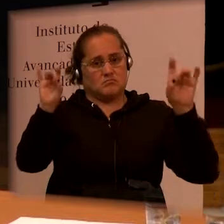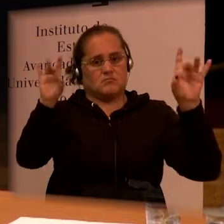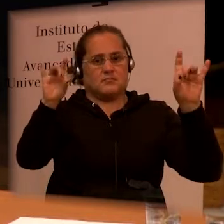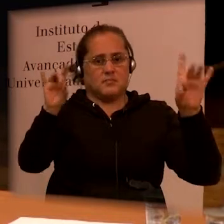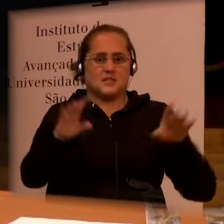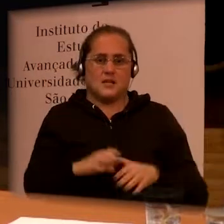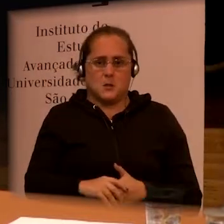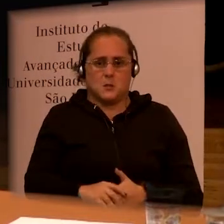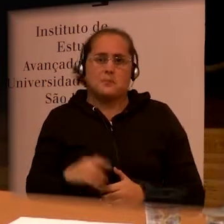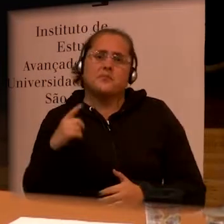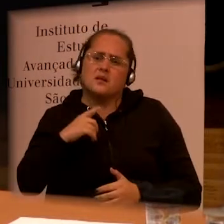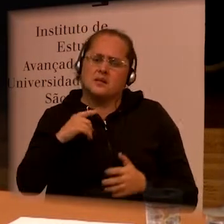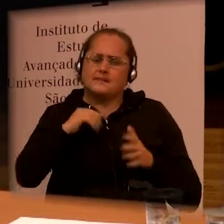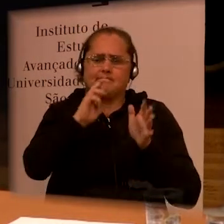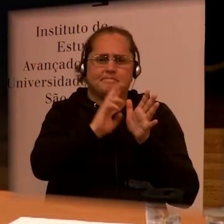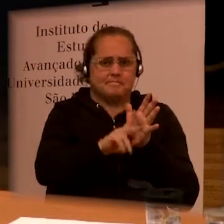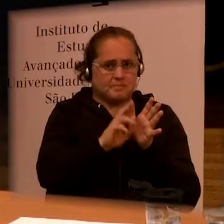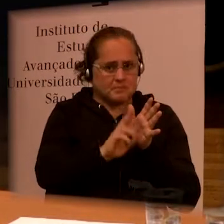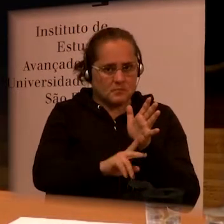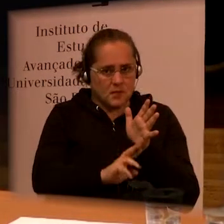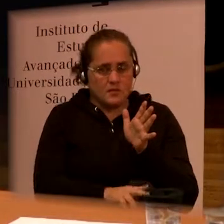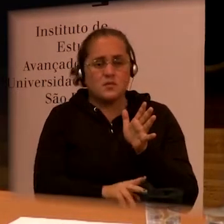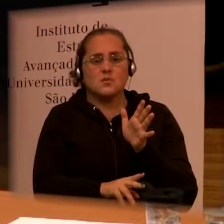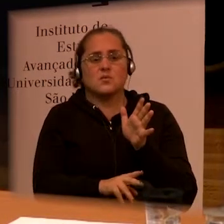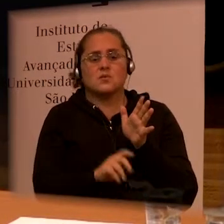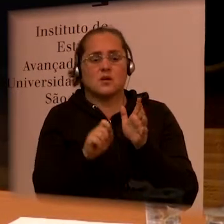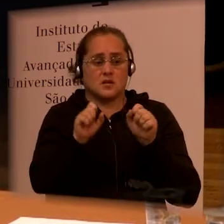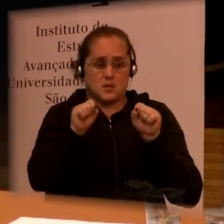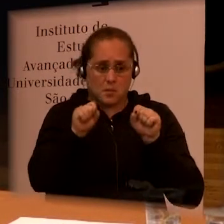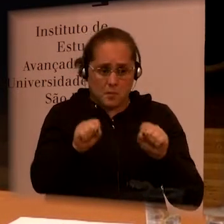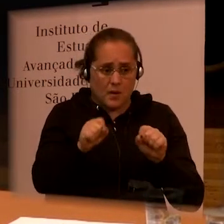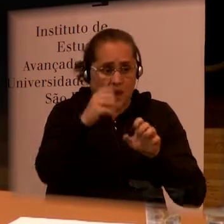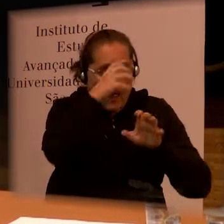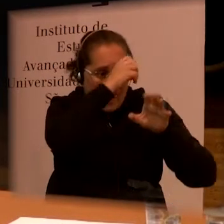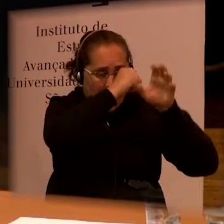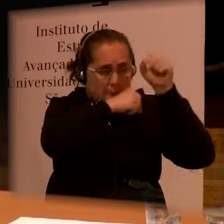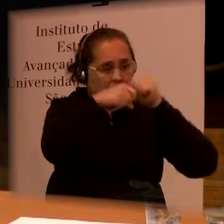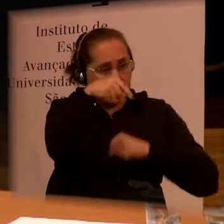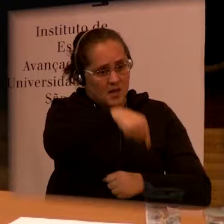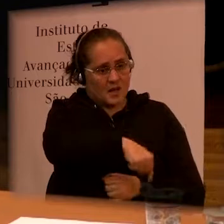can learn from Brazil but definitely in other low and low income settings